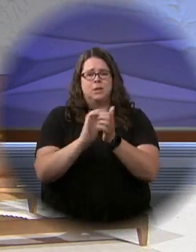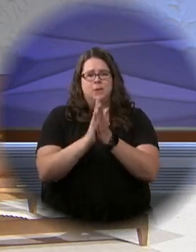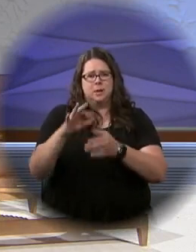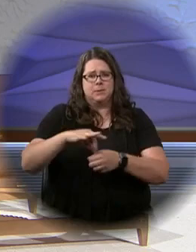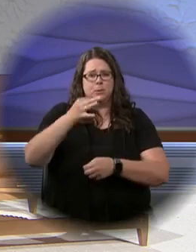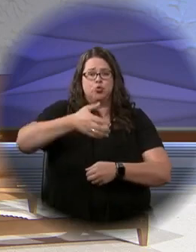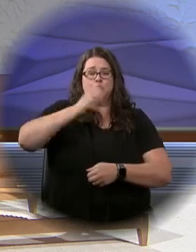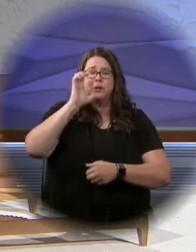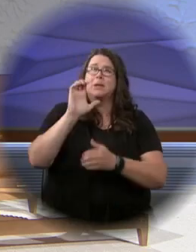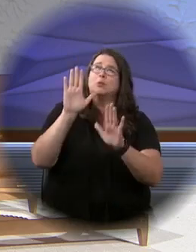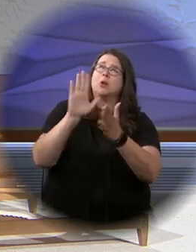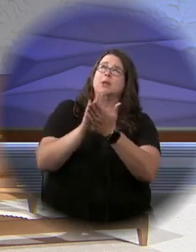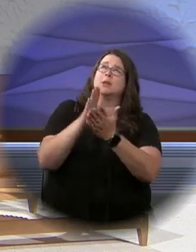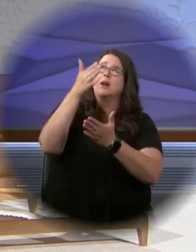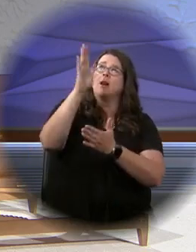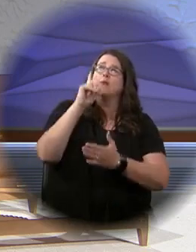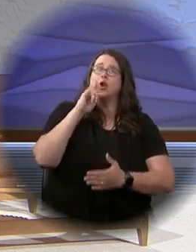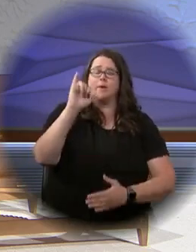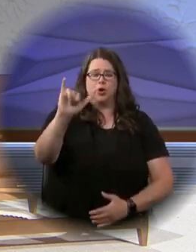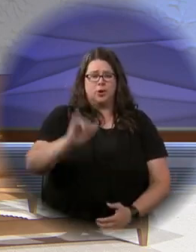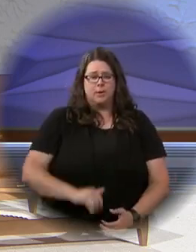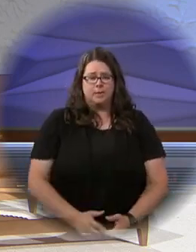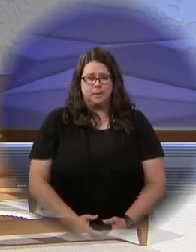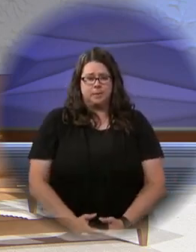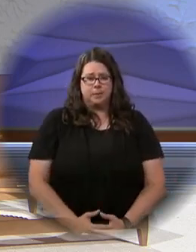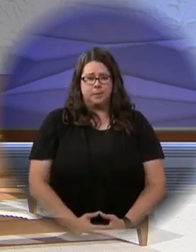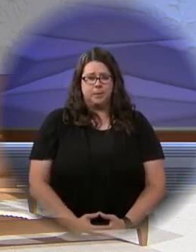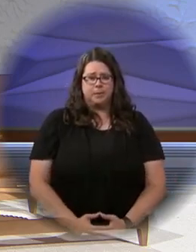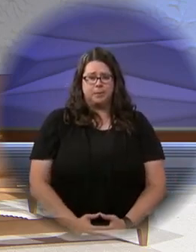spiritual drink. Blessed be God forever.